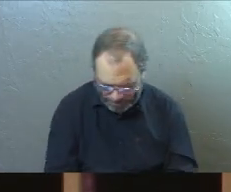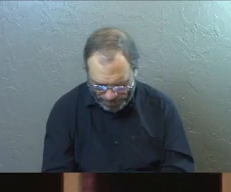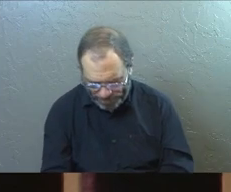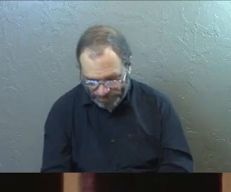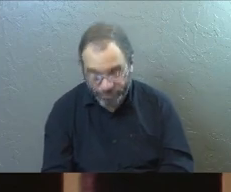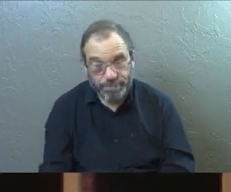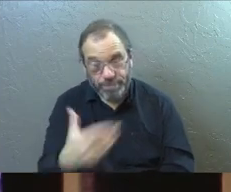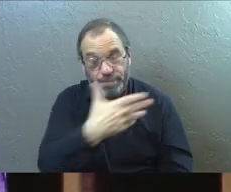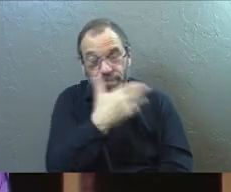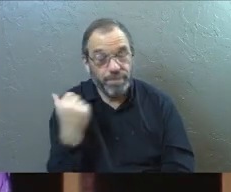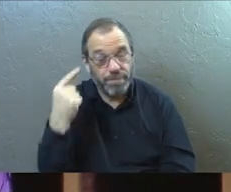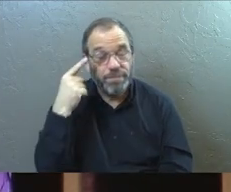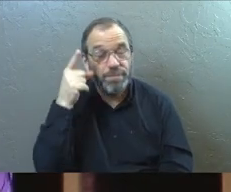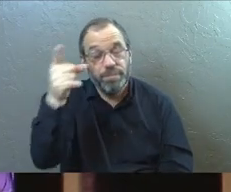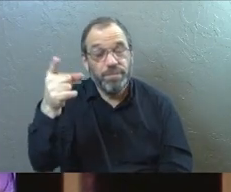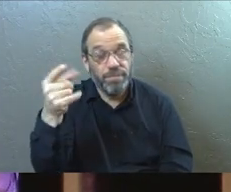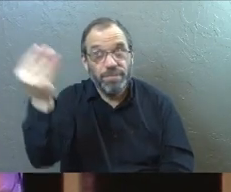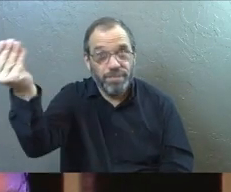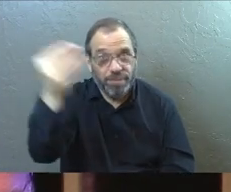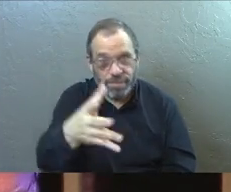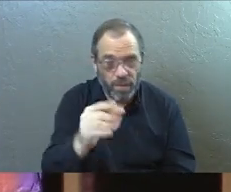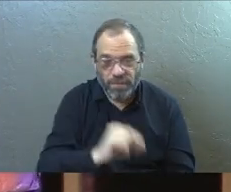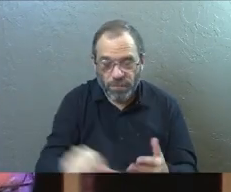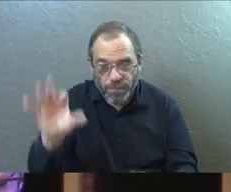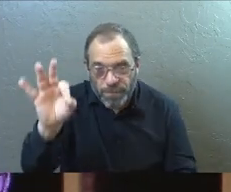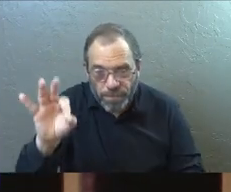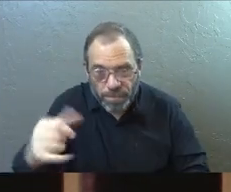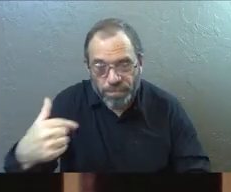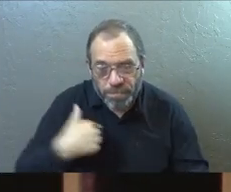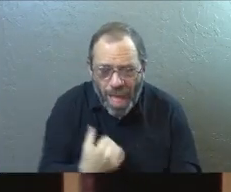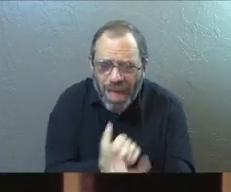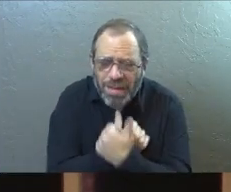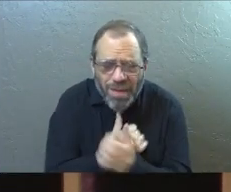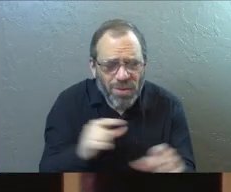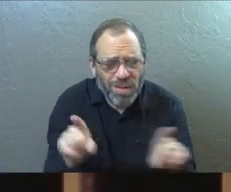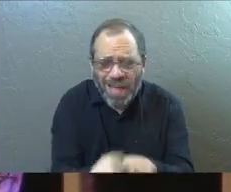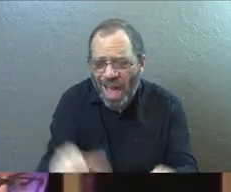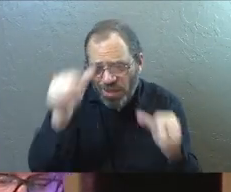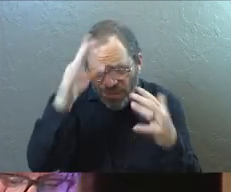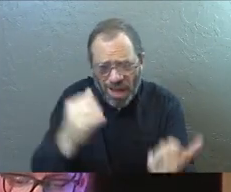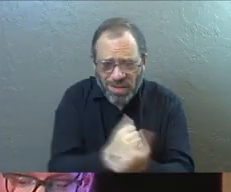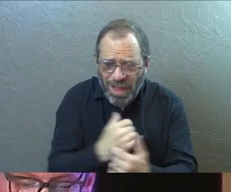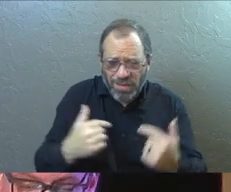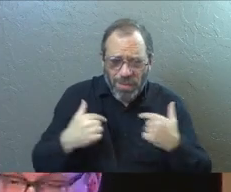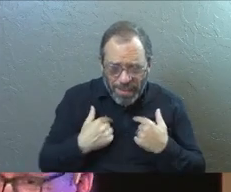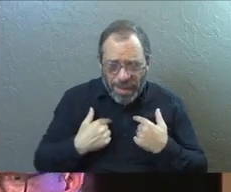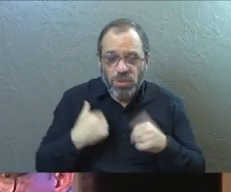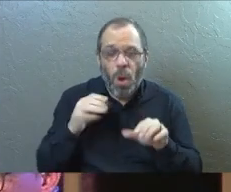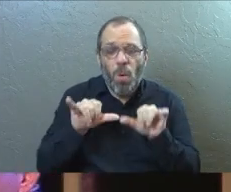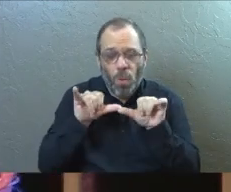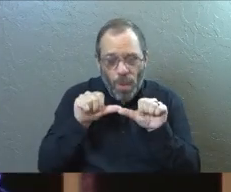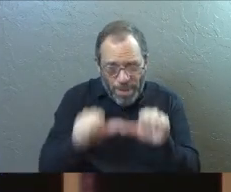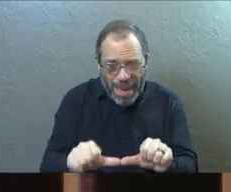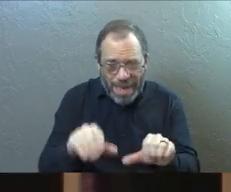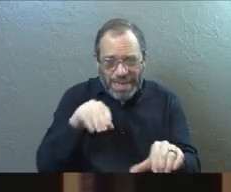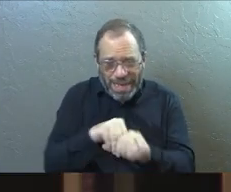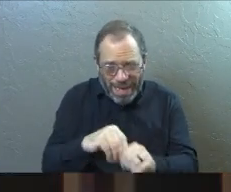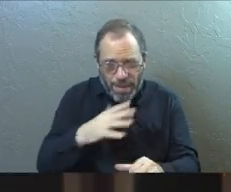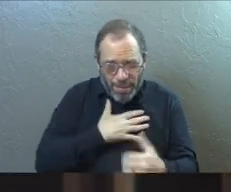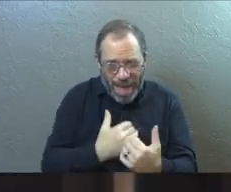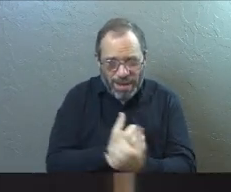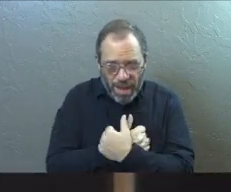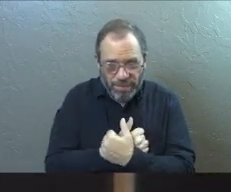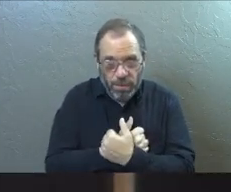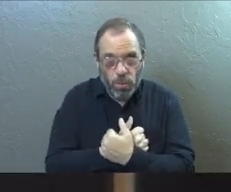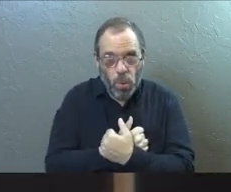He has better for you and he is kind. Verse 9. I have loved you even as the Father has loved me. So remain in my love. That's a